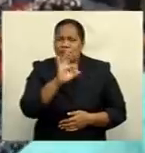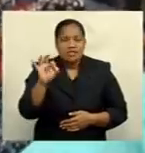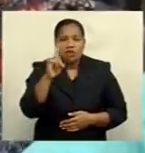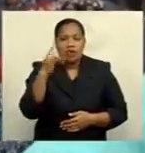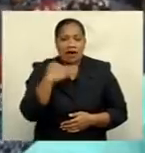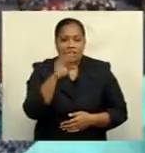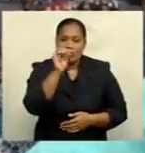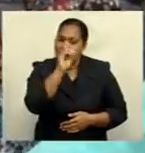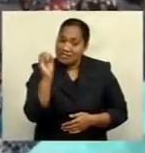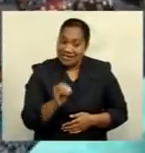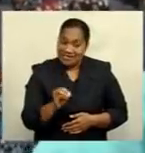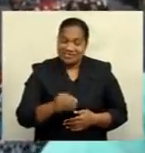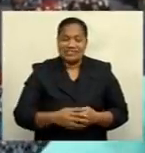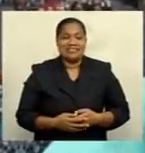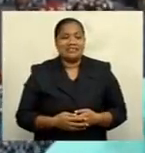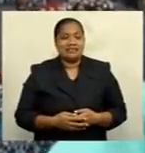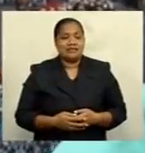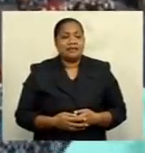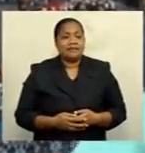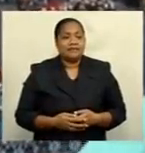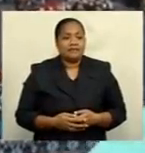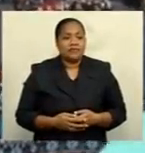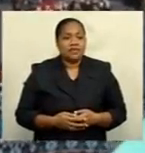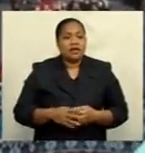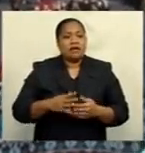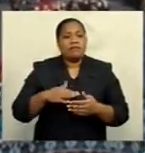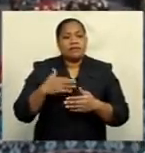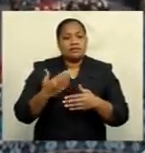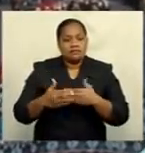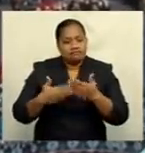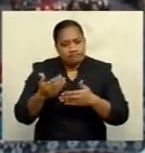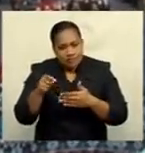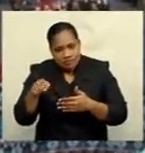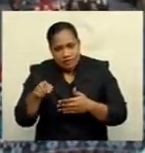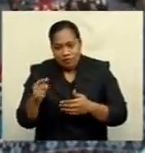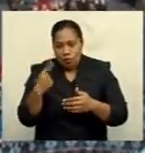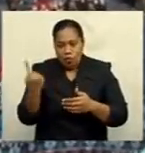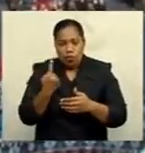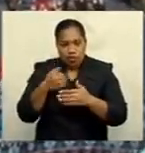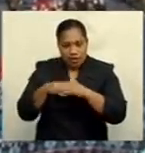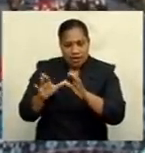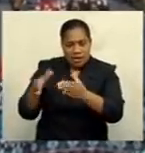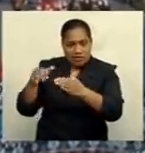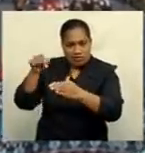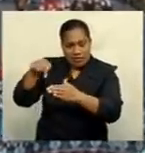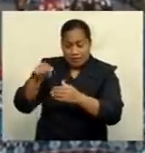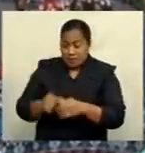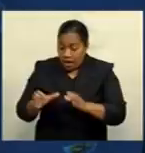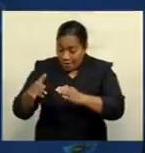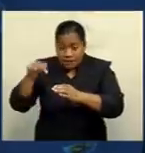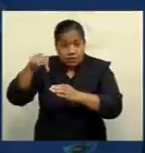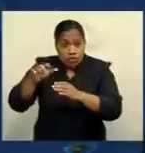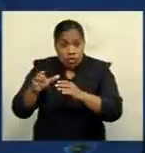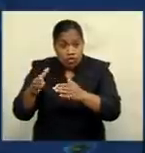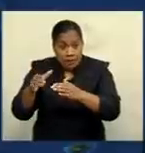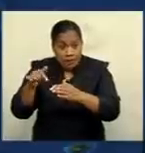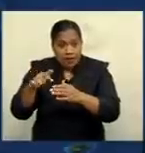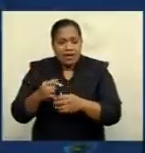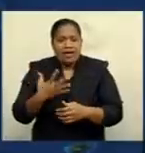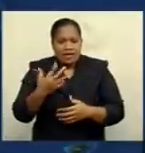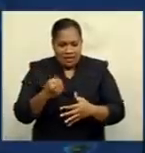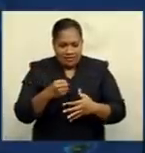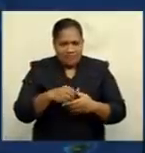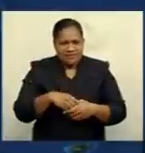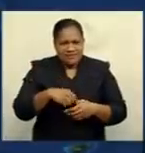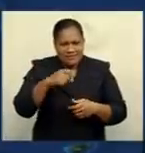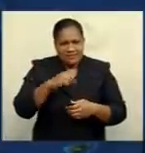Dr. Fong explains response differs for those in this category. This group are people who have comorbidities. The